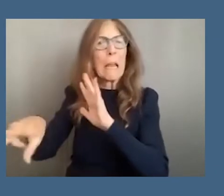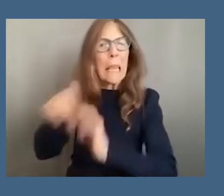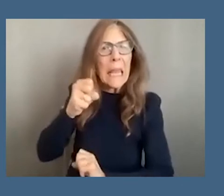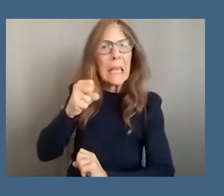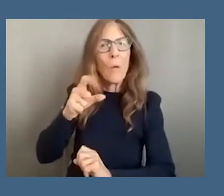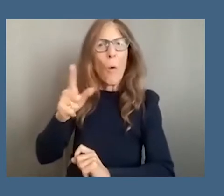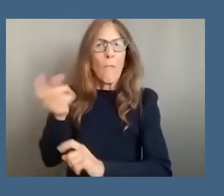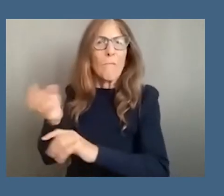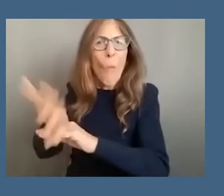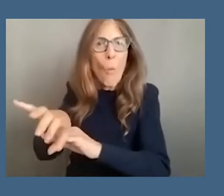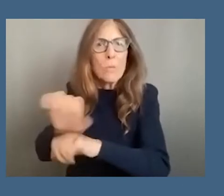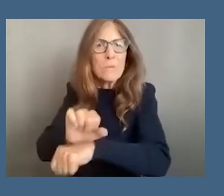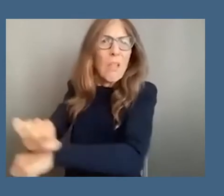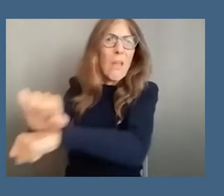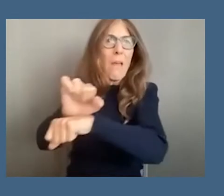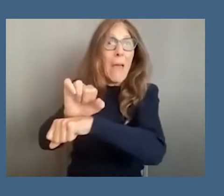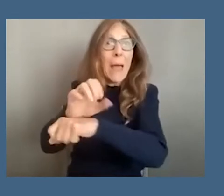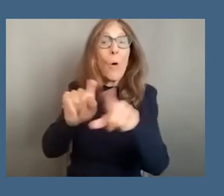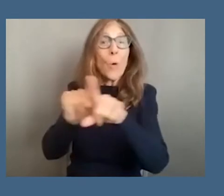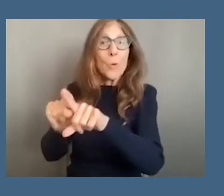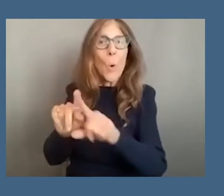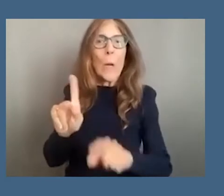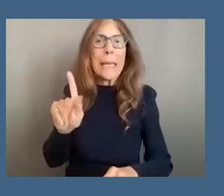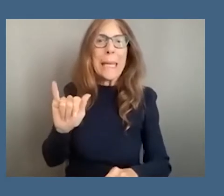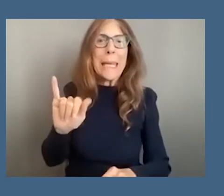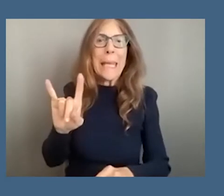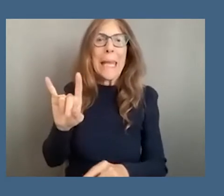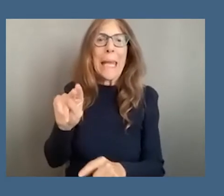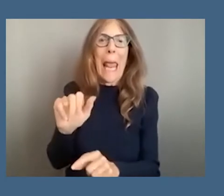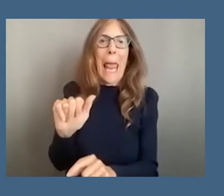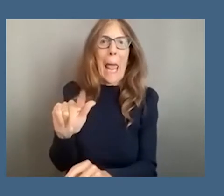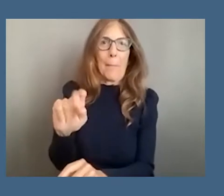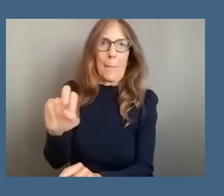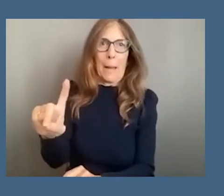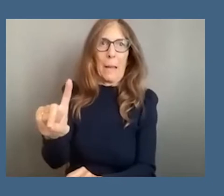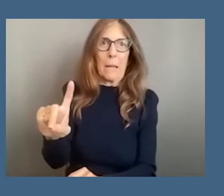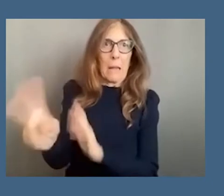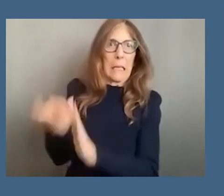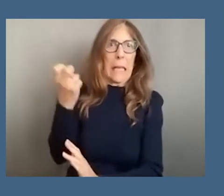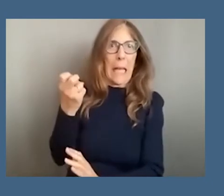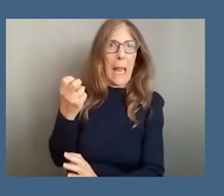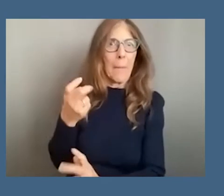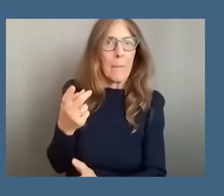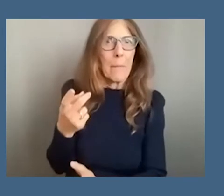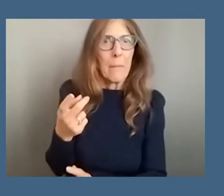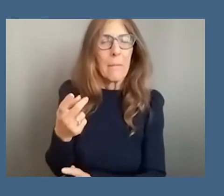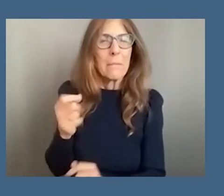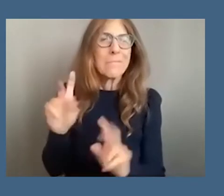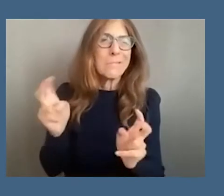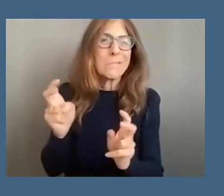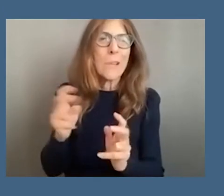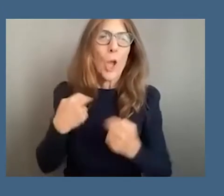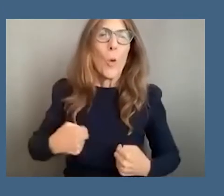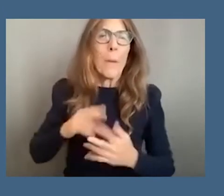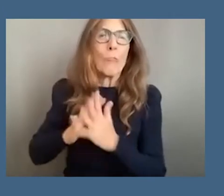and the articulation of kidnap is so important because that's often uh overlooked kidnap traffic um